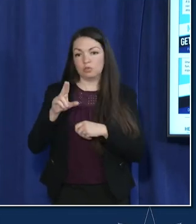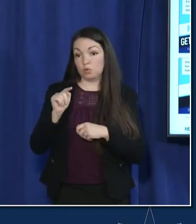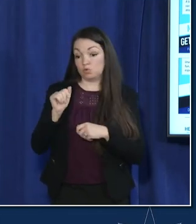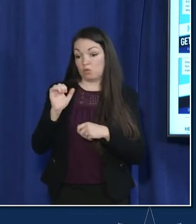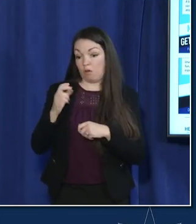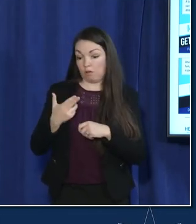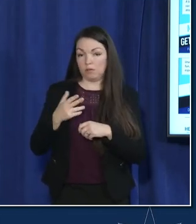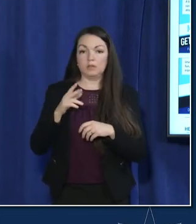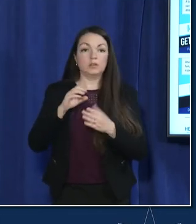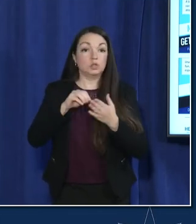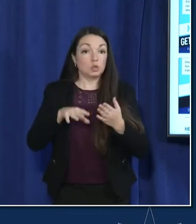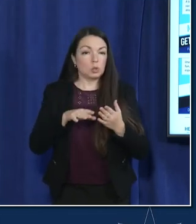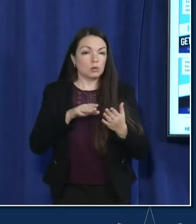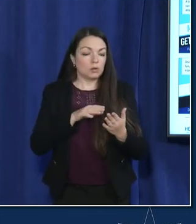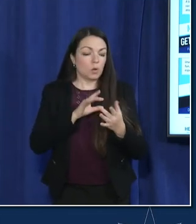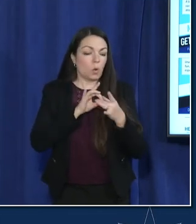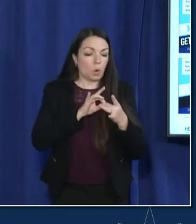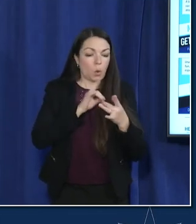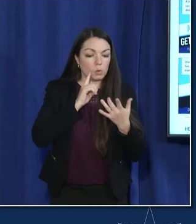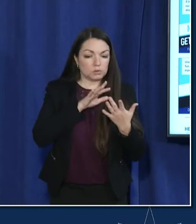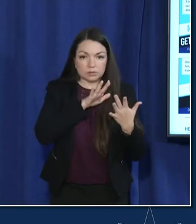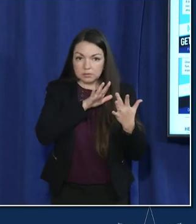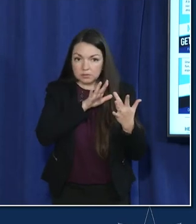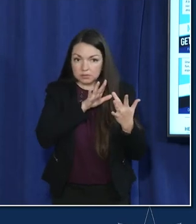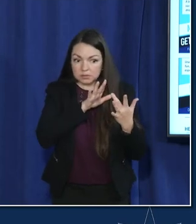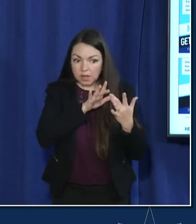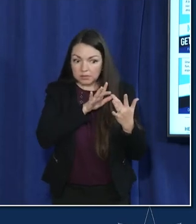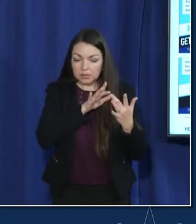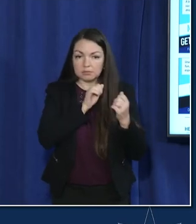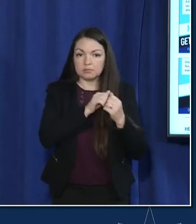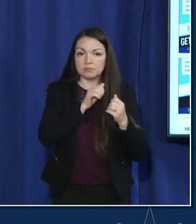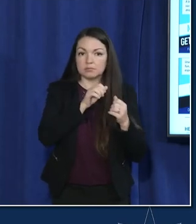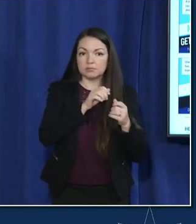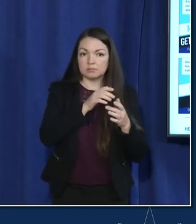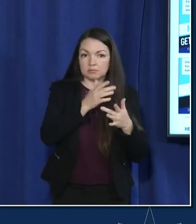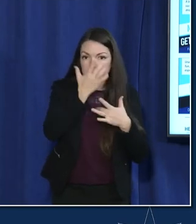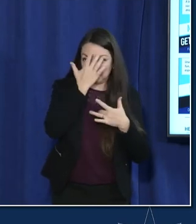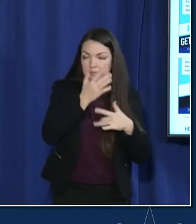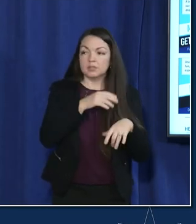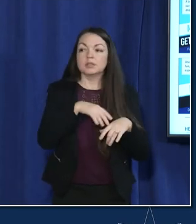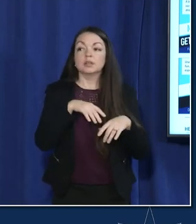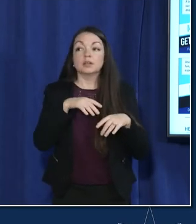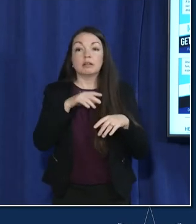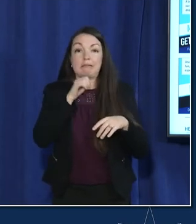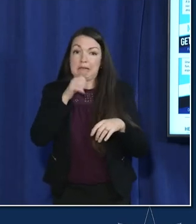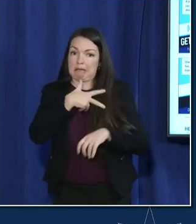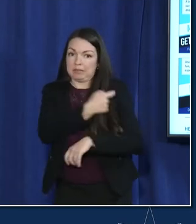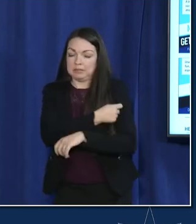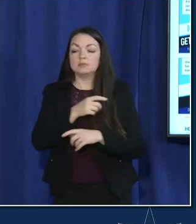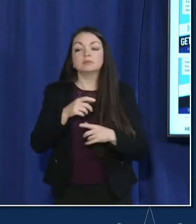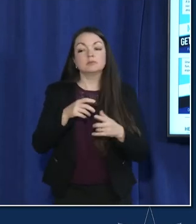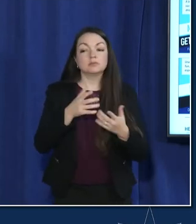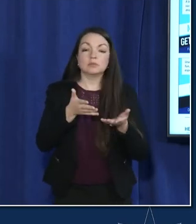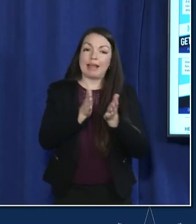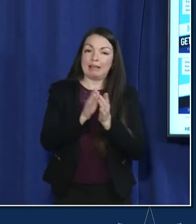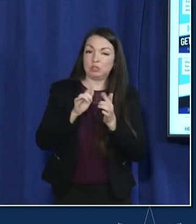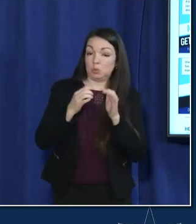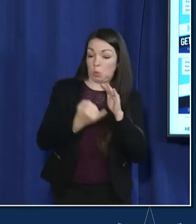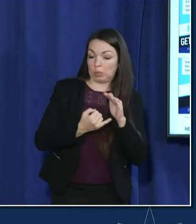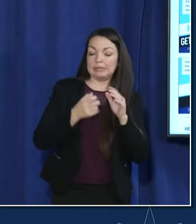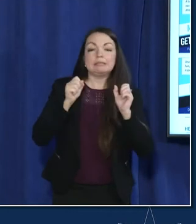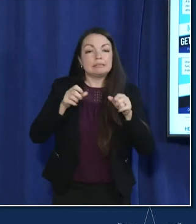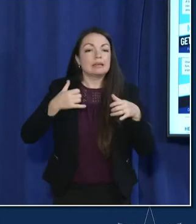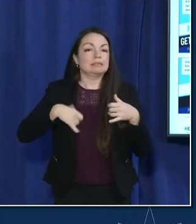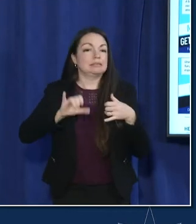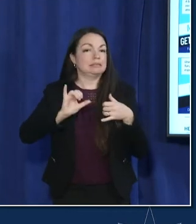who are close contacts and unvaccinated right the people who'd be asked to quarantine are allowed to stay in school as long as they participate